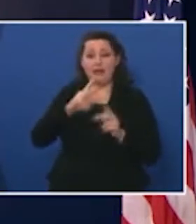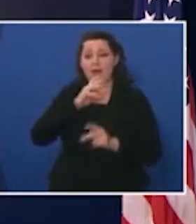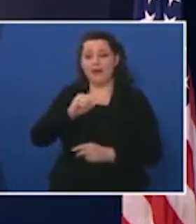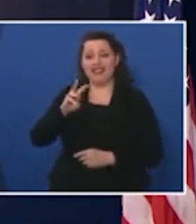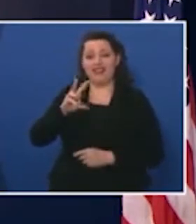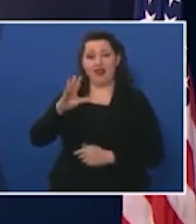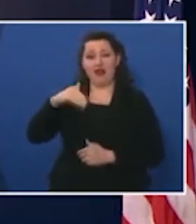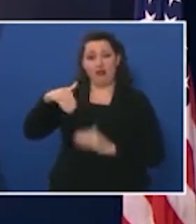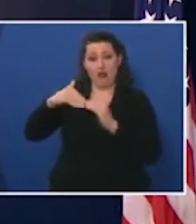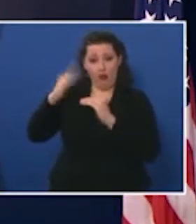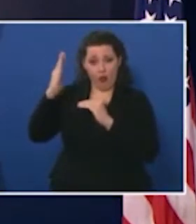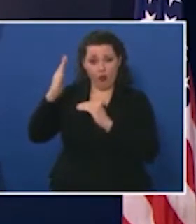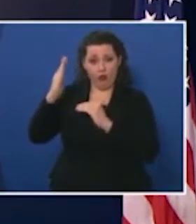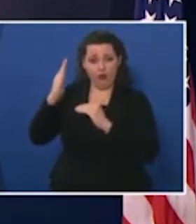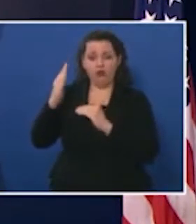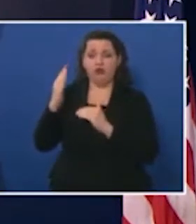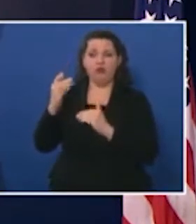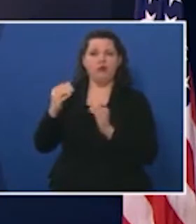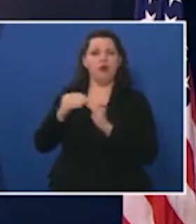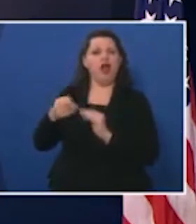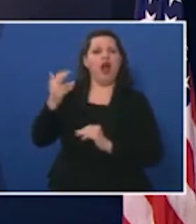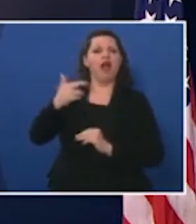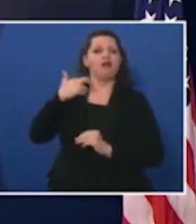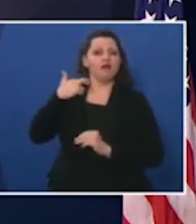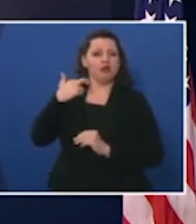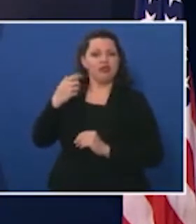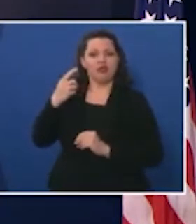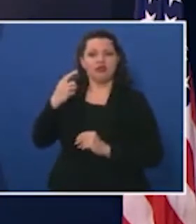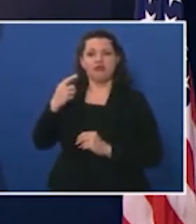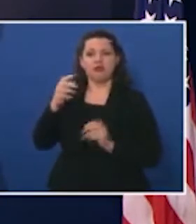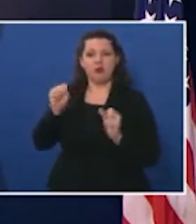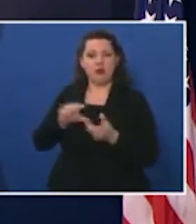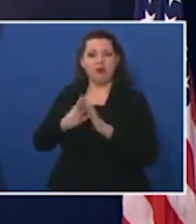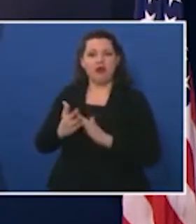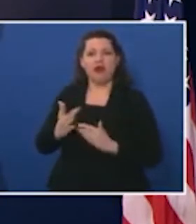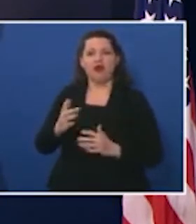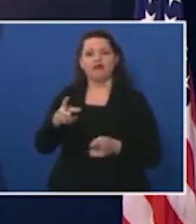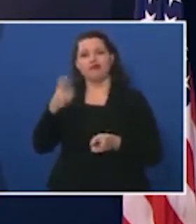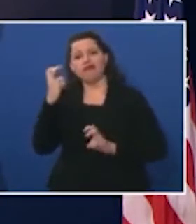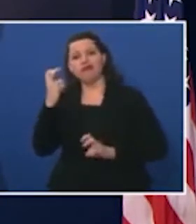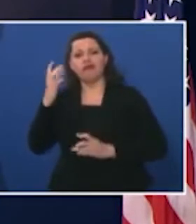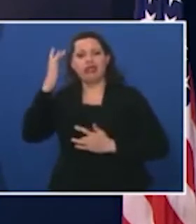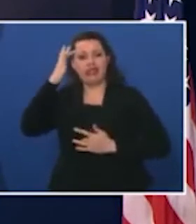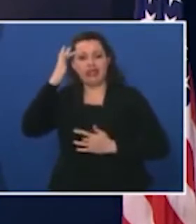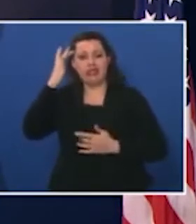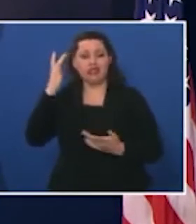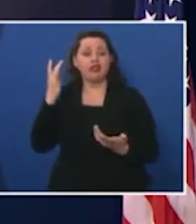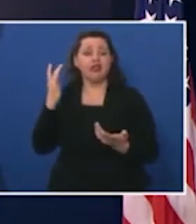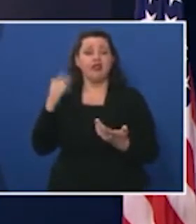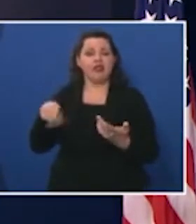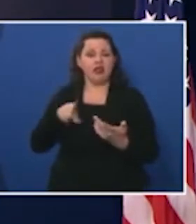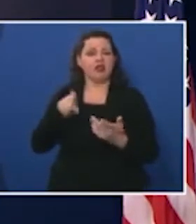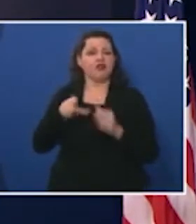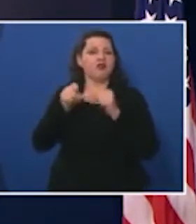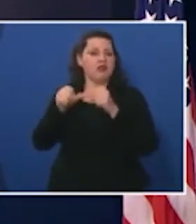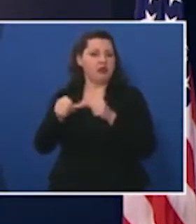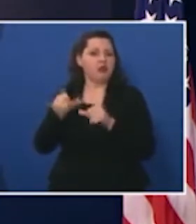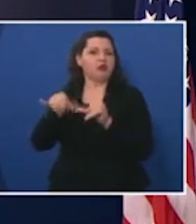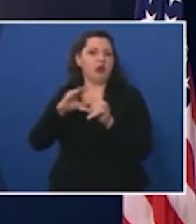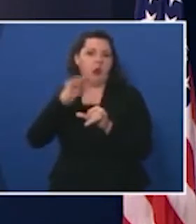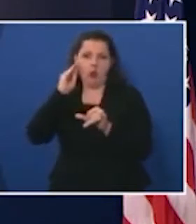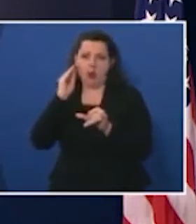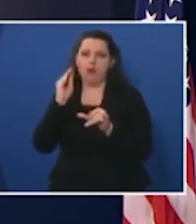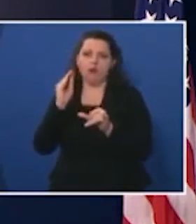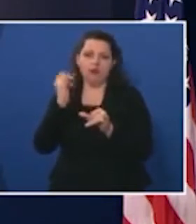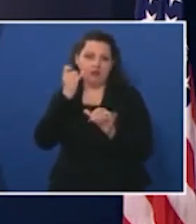or who is at higher risk for more serious COVID-19 related illness should continue to stay home as much